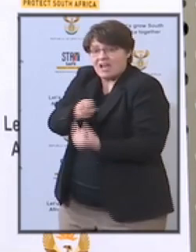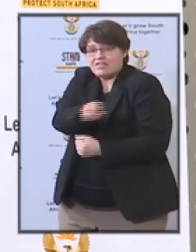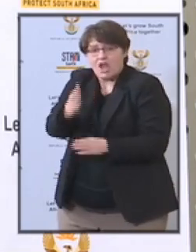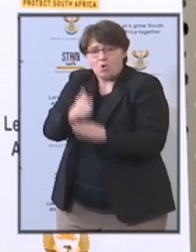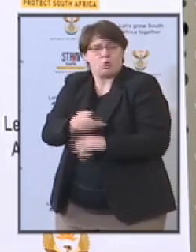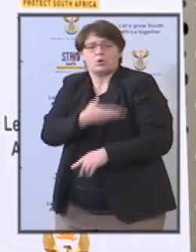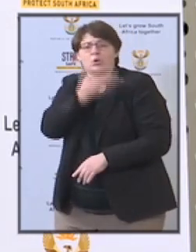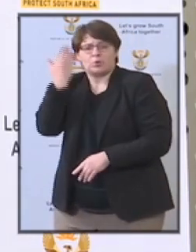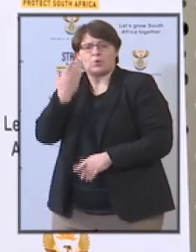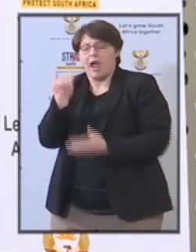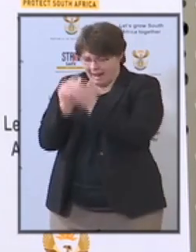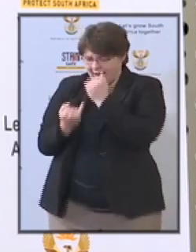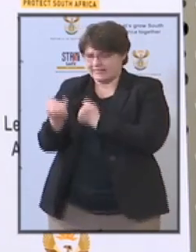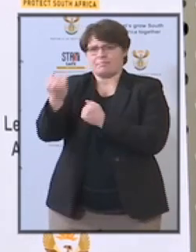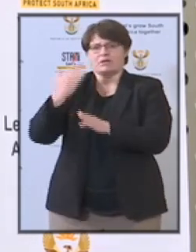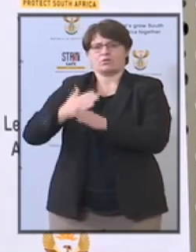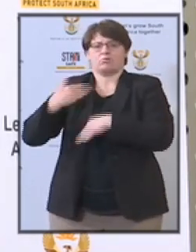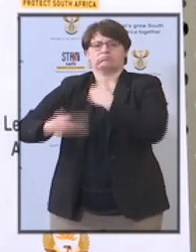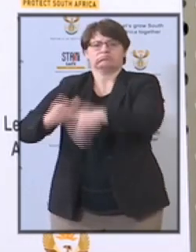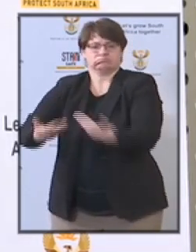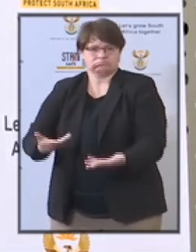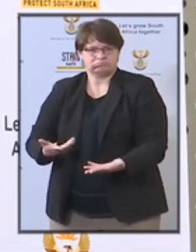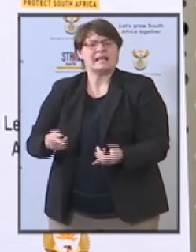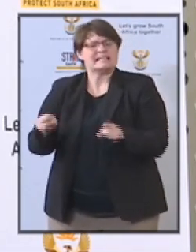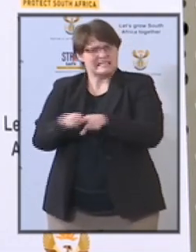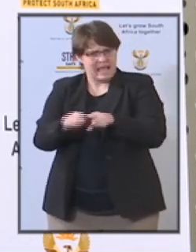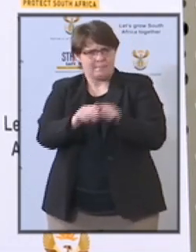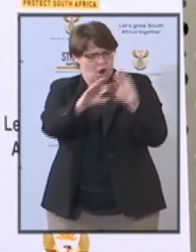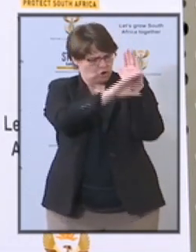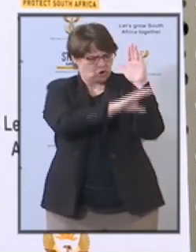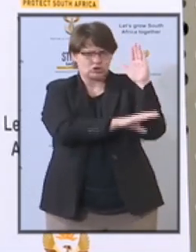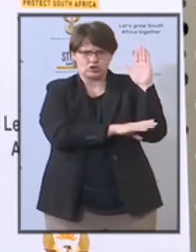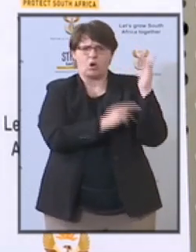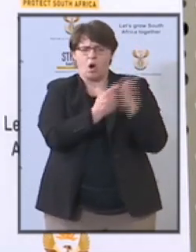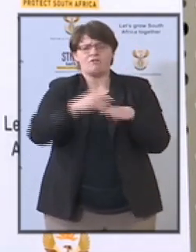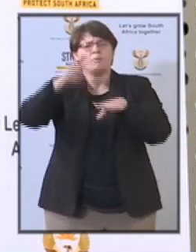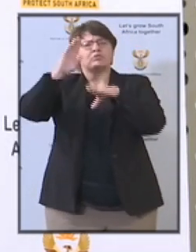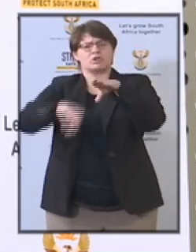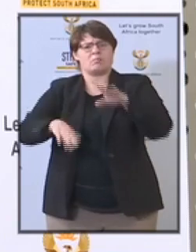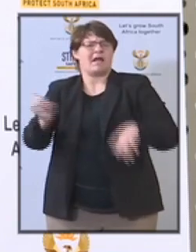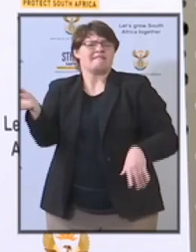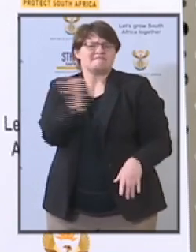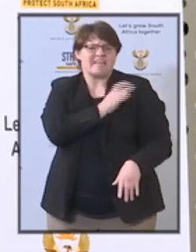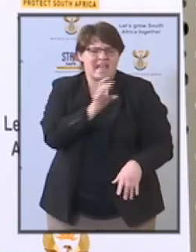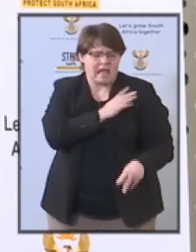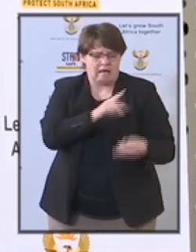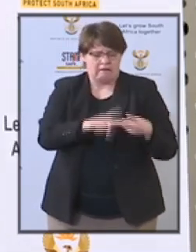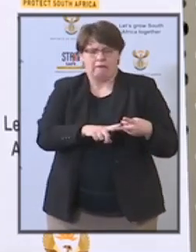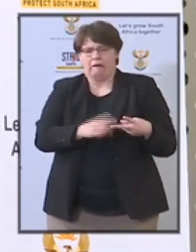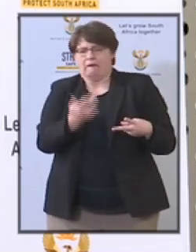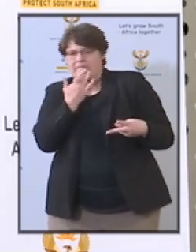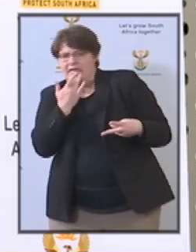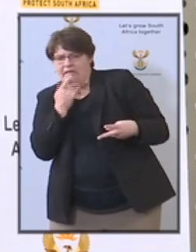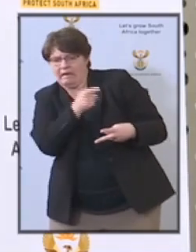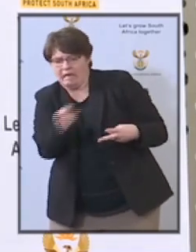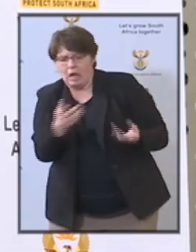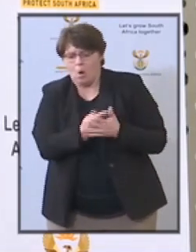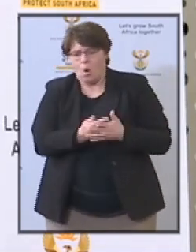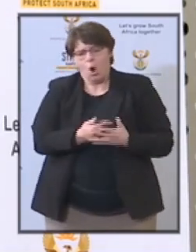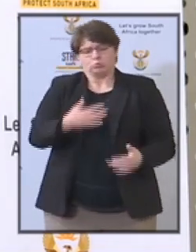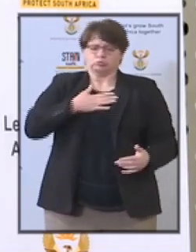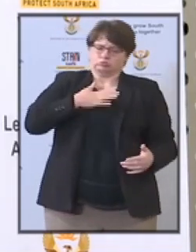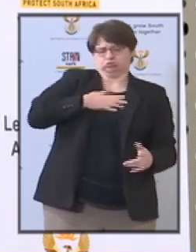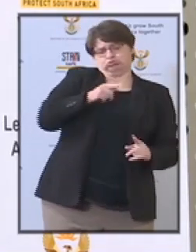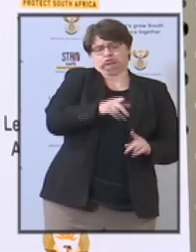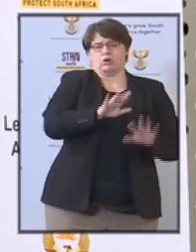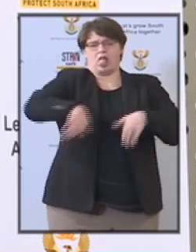as demanded by the constitution of a prosecution without fear or favor or prejudice investigations by